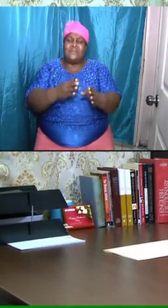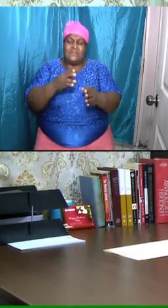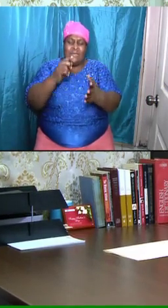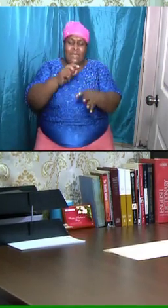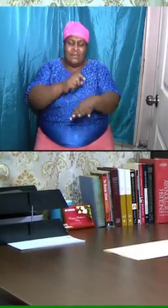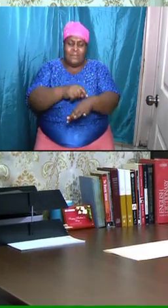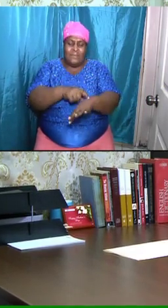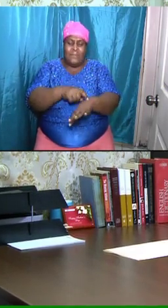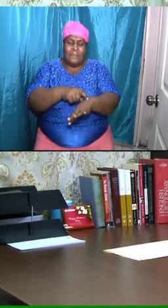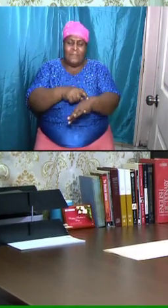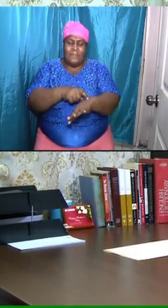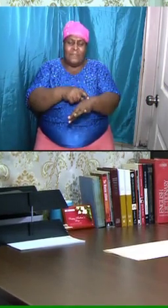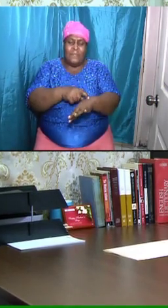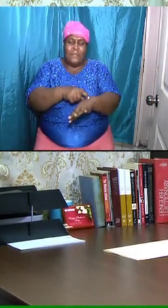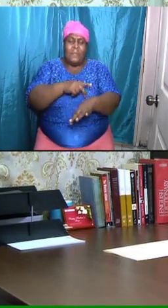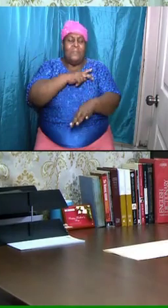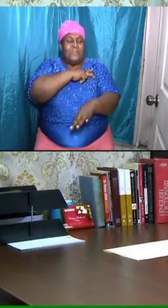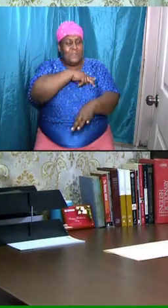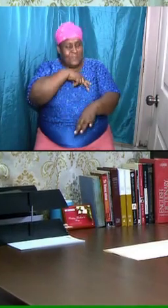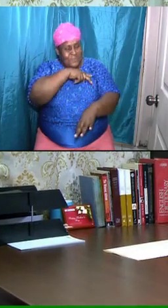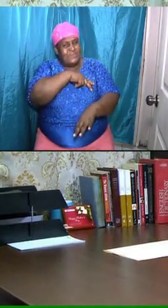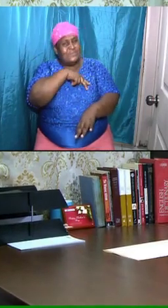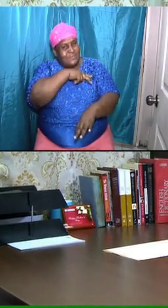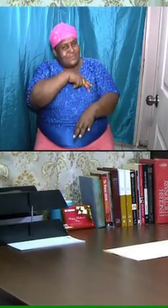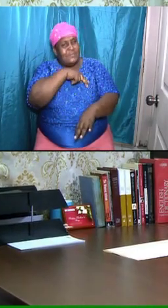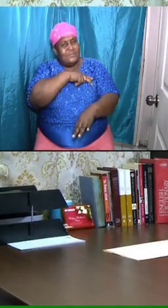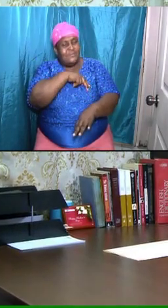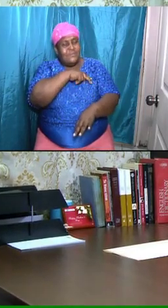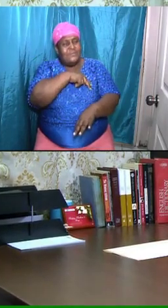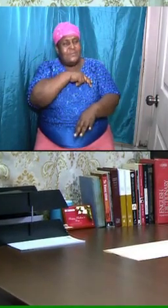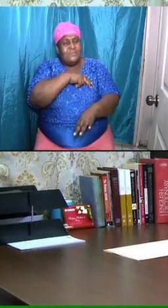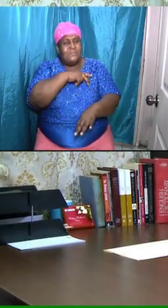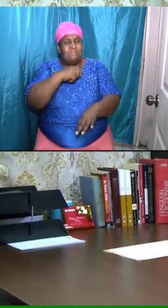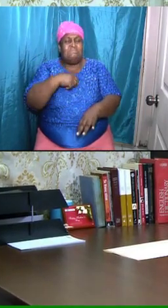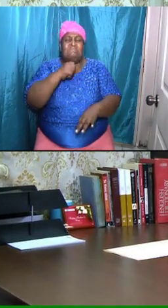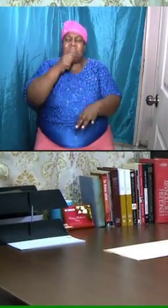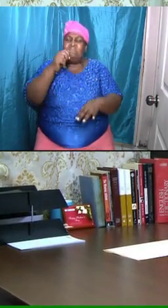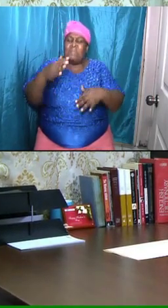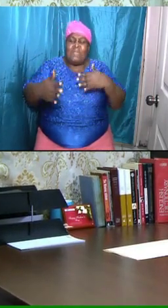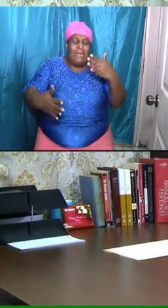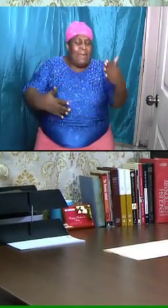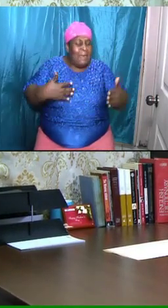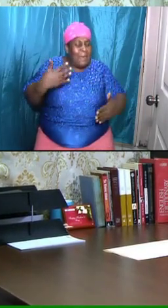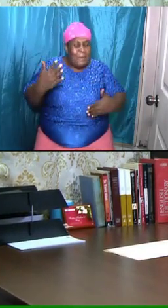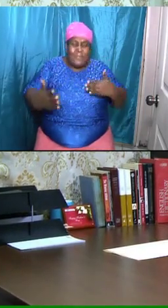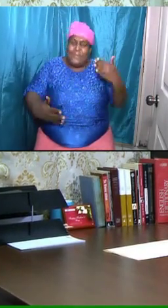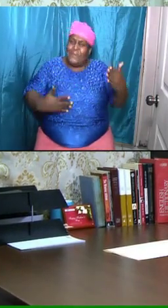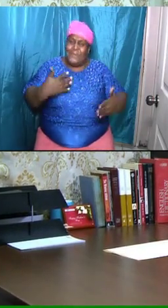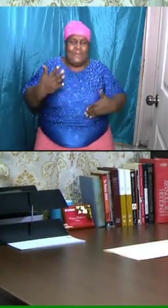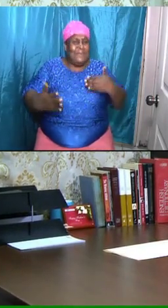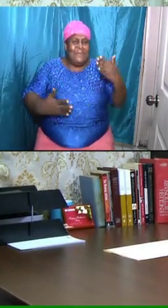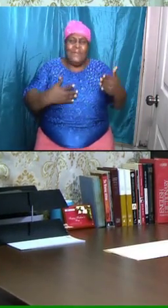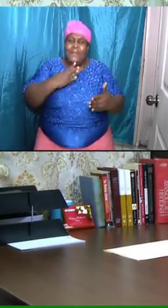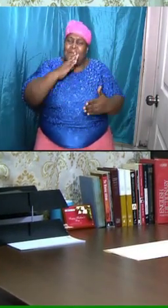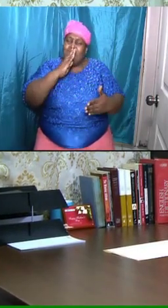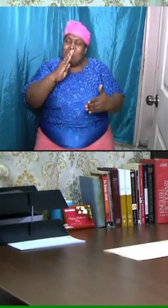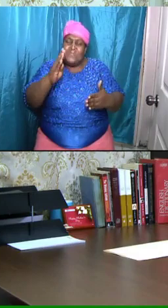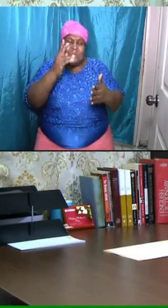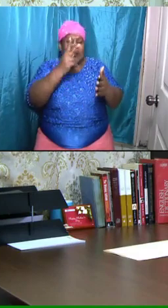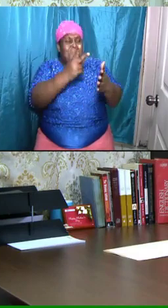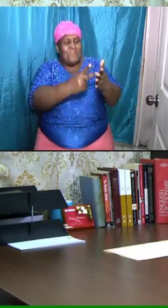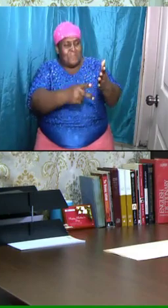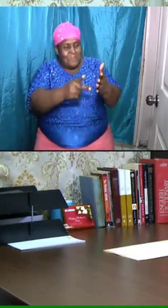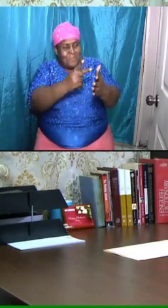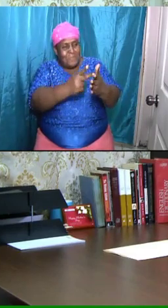and personally I am very happy to be a part of